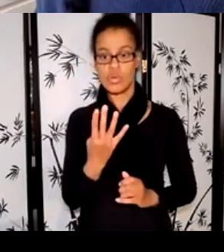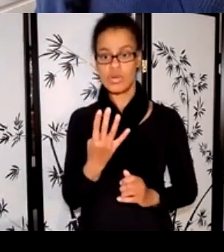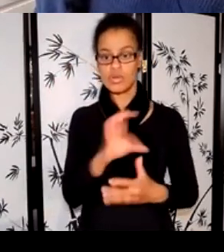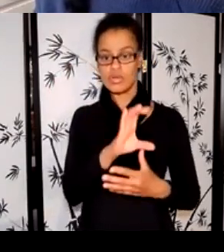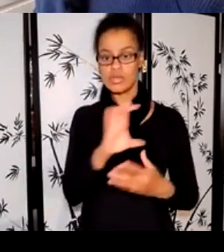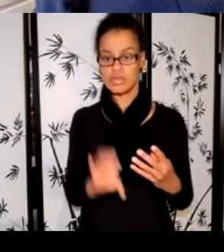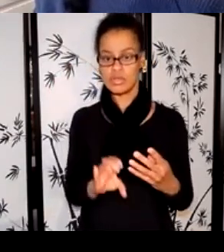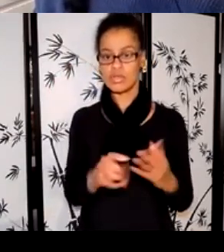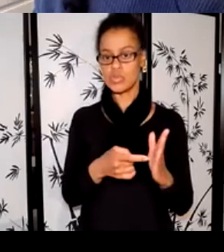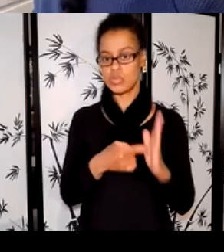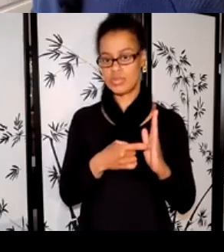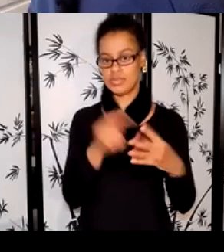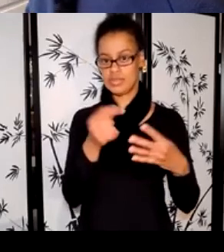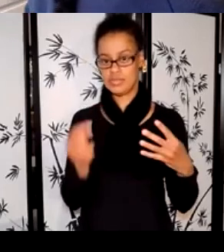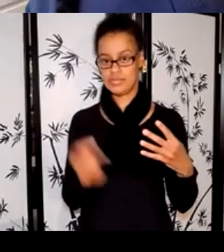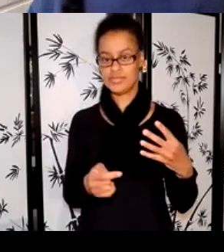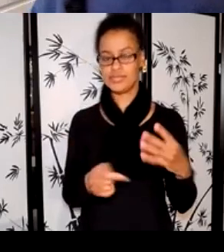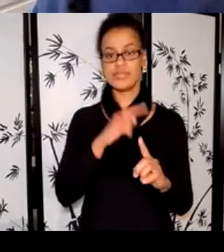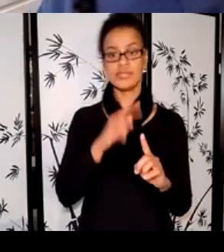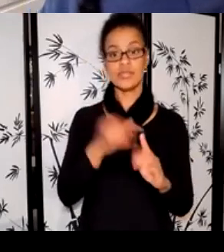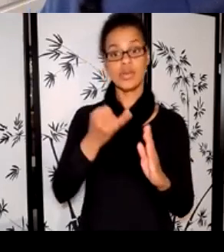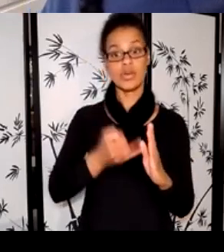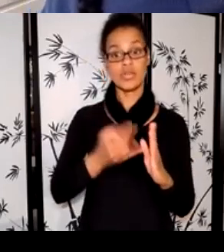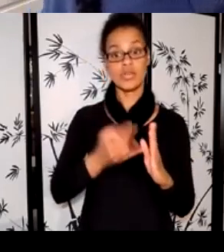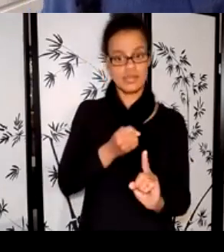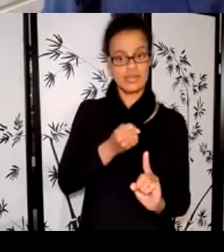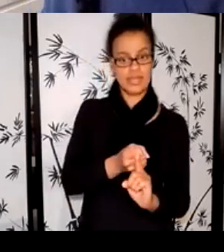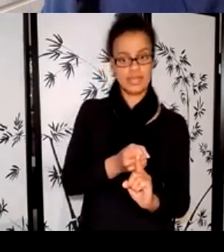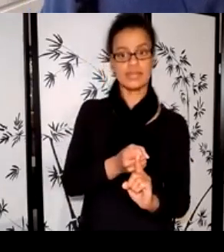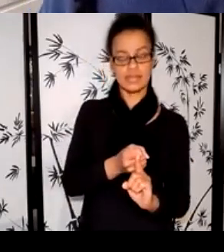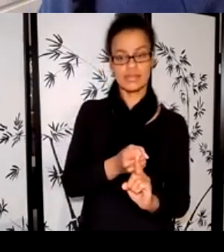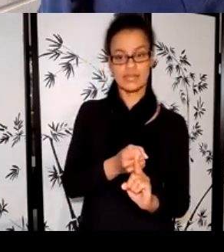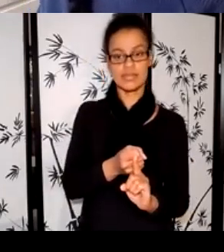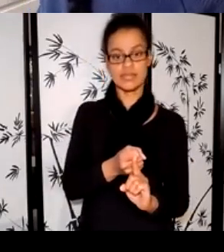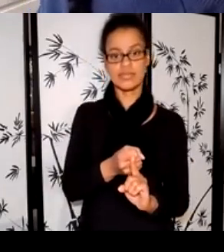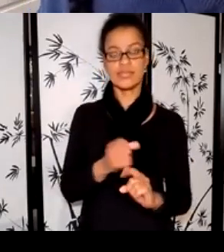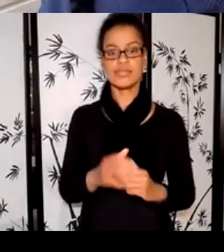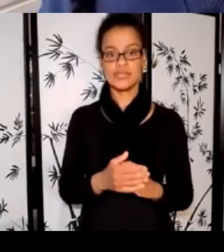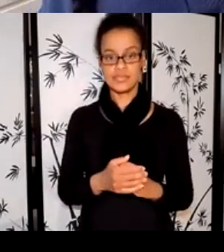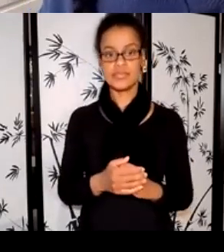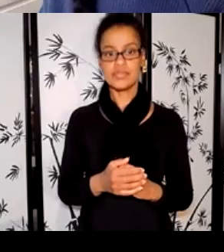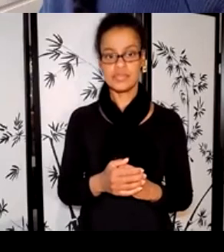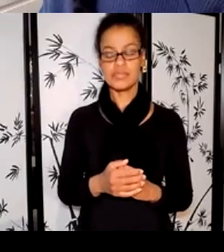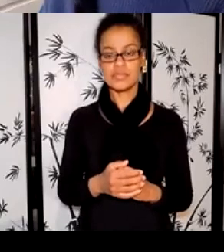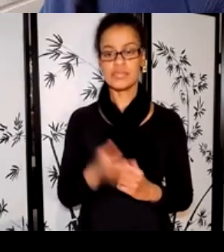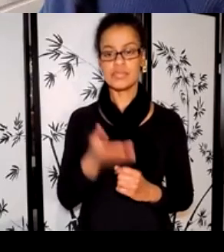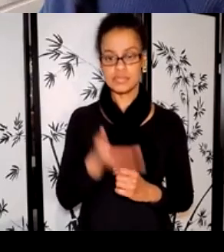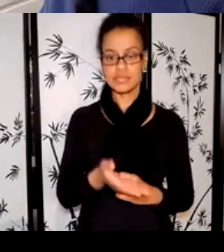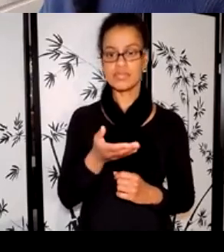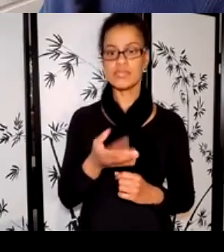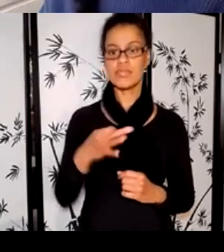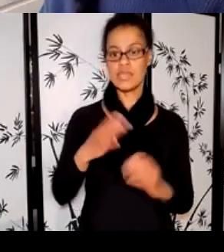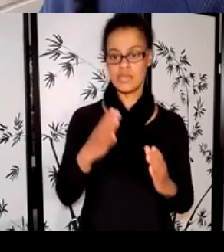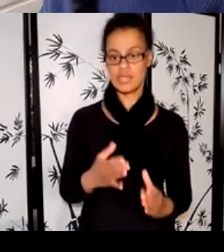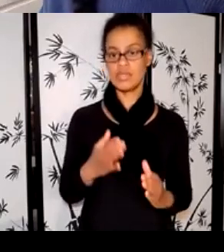Artistic impact. The application demonstrates a deep understanding of their artistic practice, artistic goals,